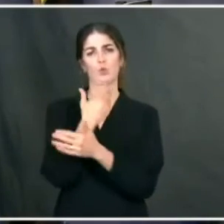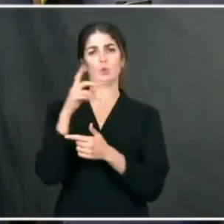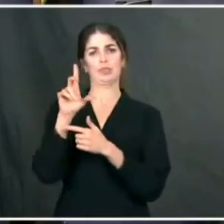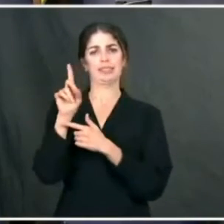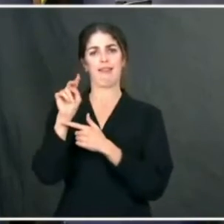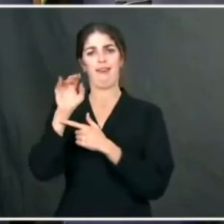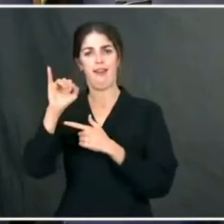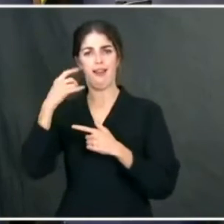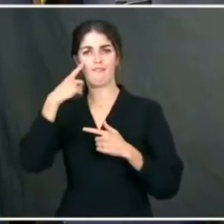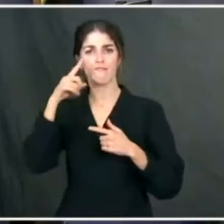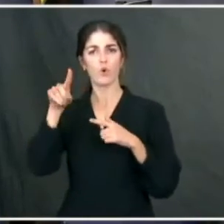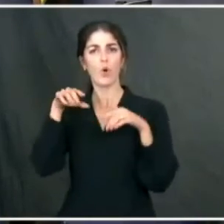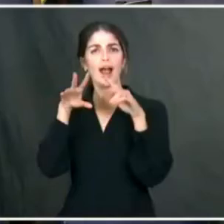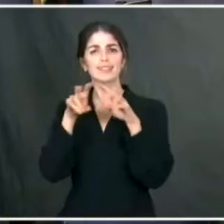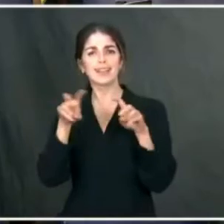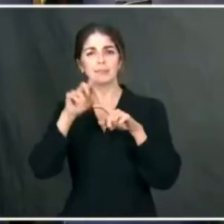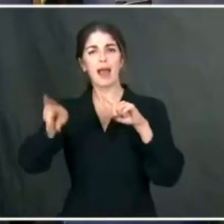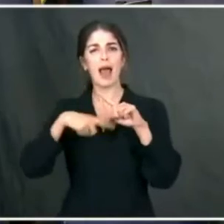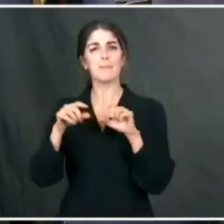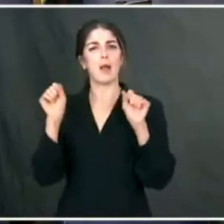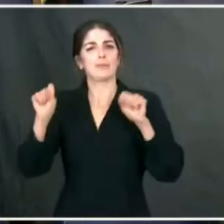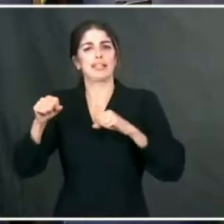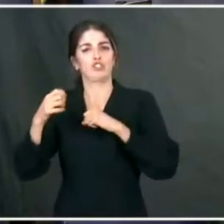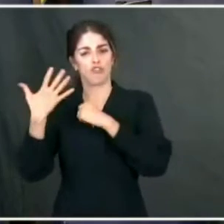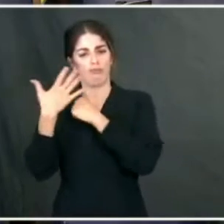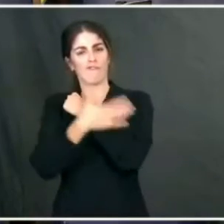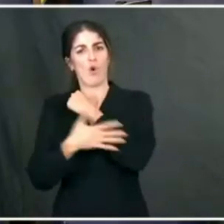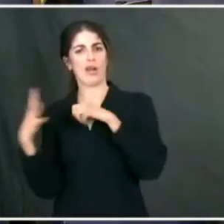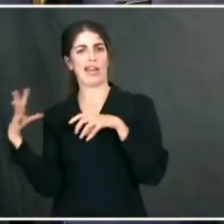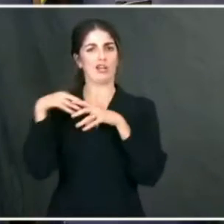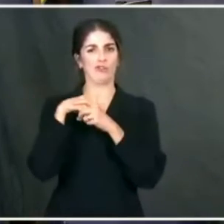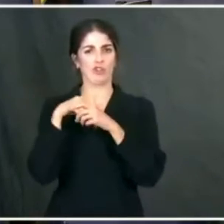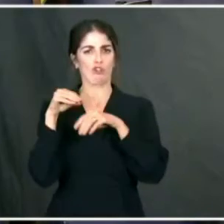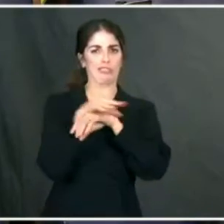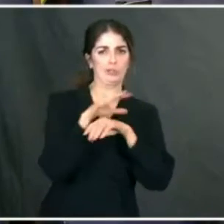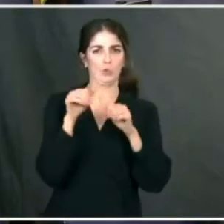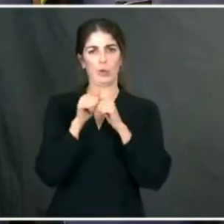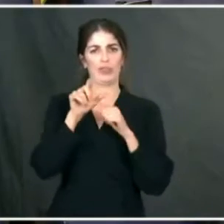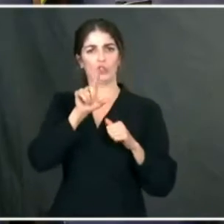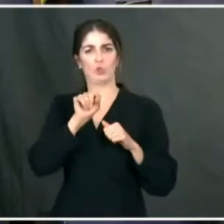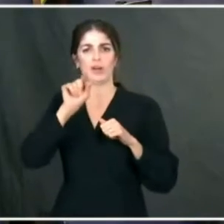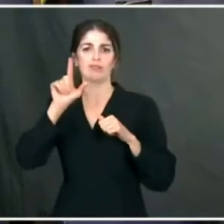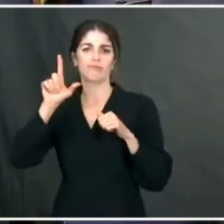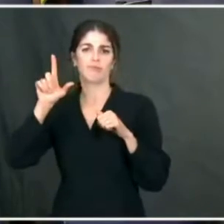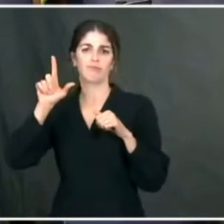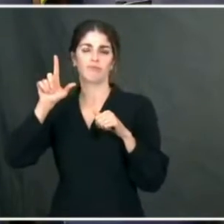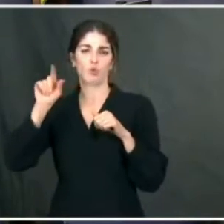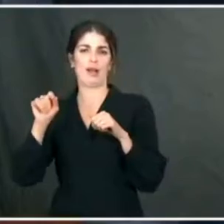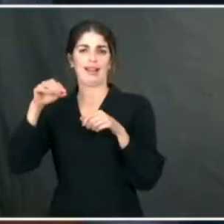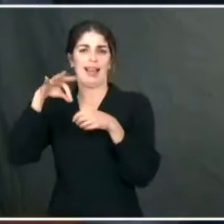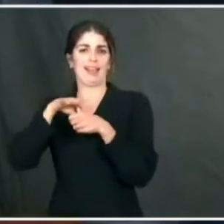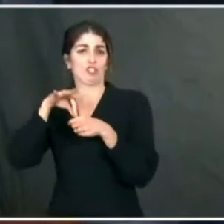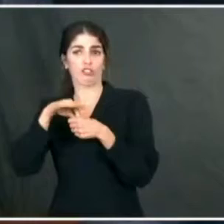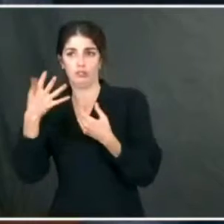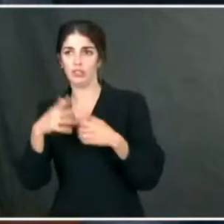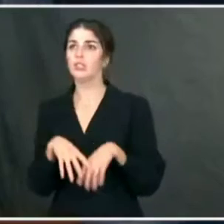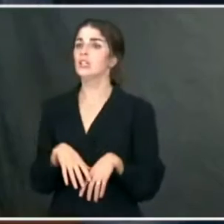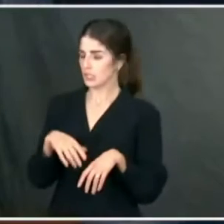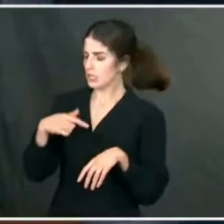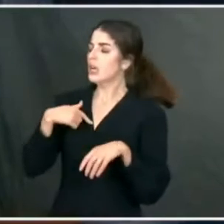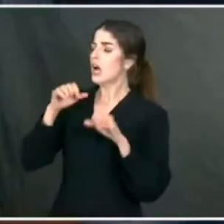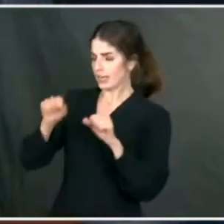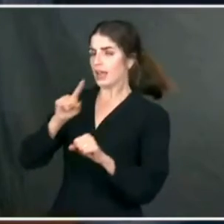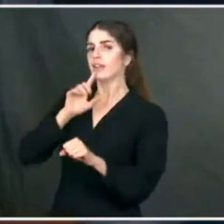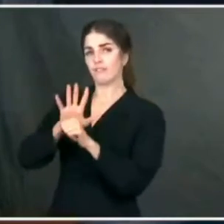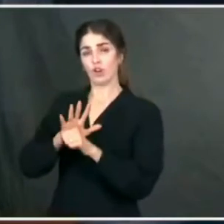for an assessment on potential foreign interference in the 2020 election and also the SolarWinds Act? I can confirm